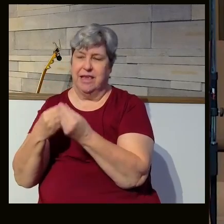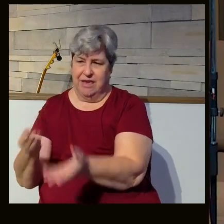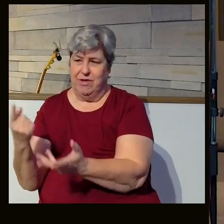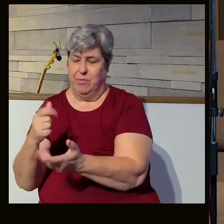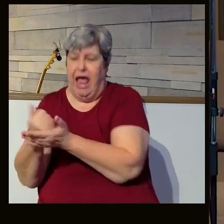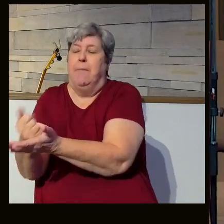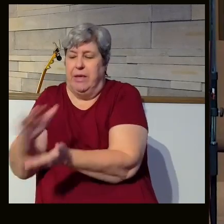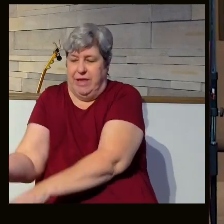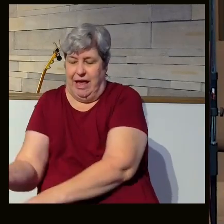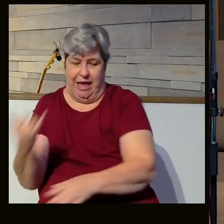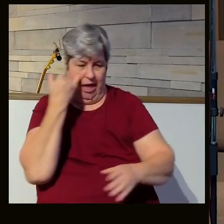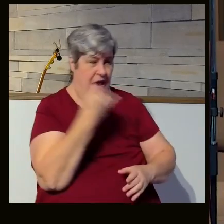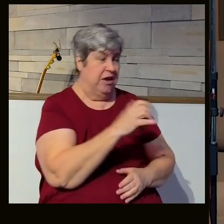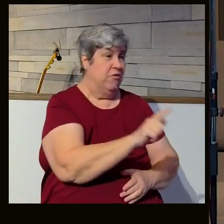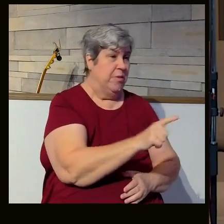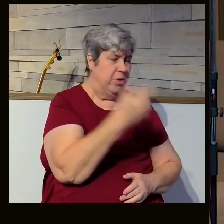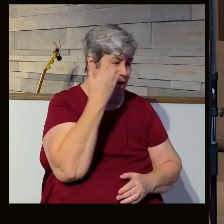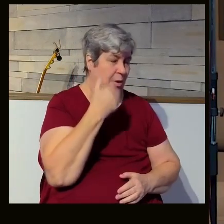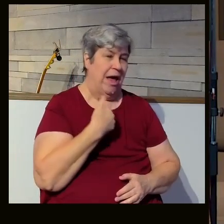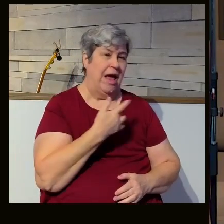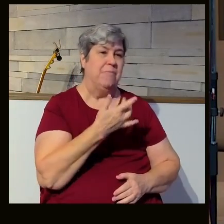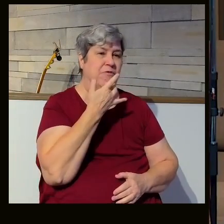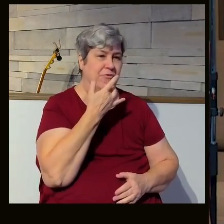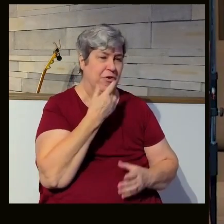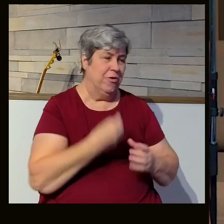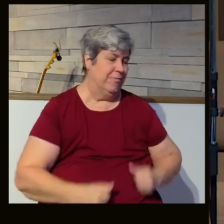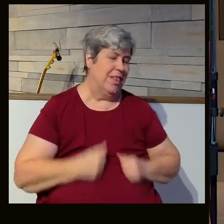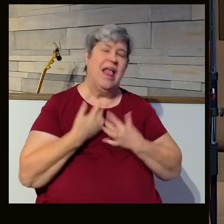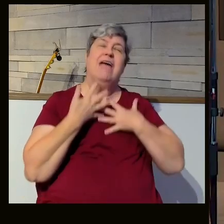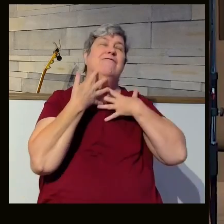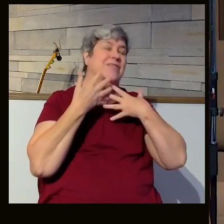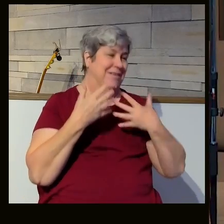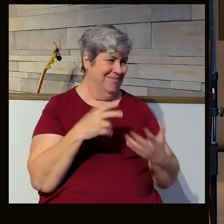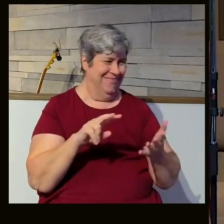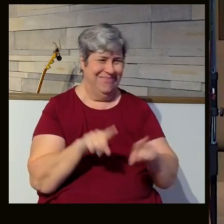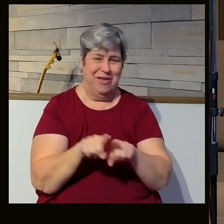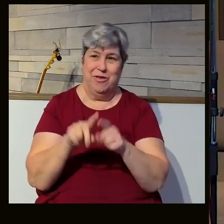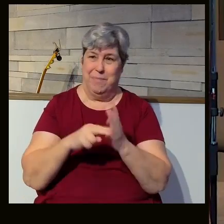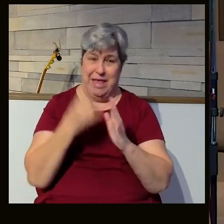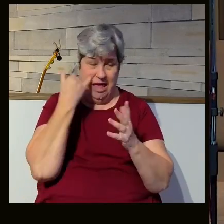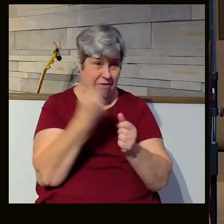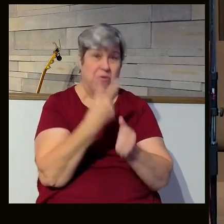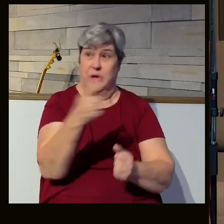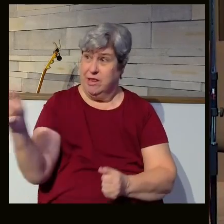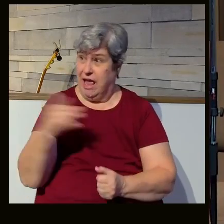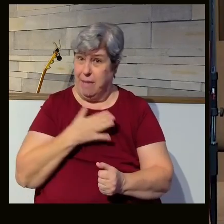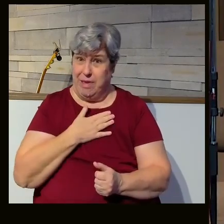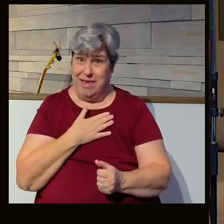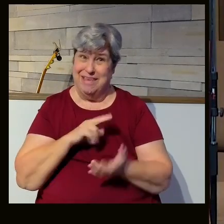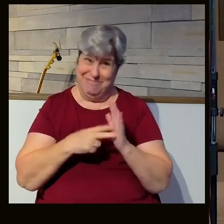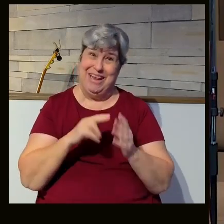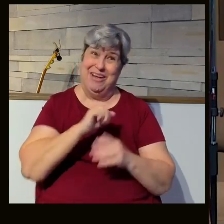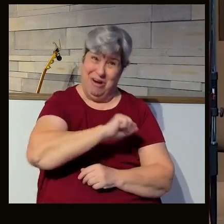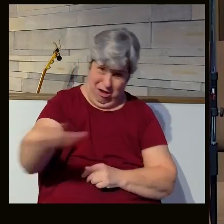And if you're a progressive, then you're going to know that I'm for flourishing life, all right? It also means that if I'm making everybody happy at the same time,